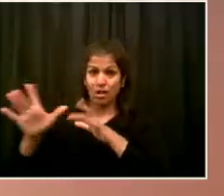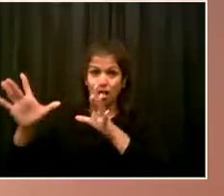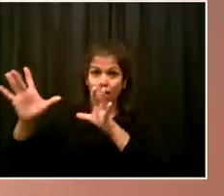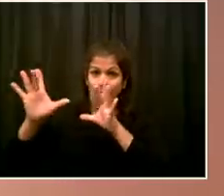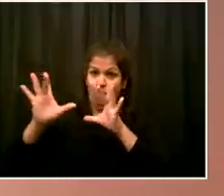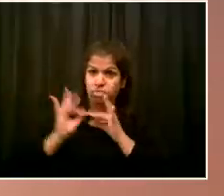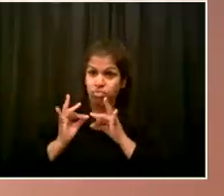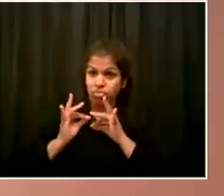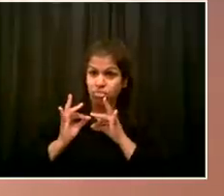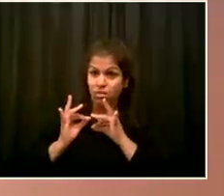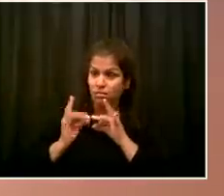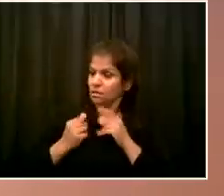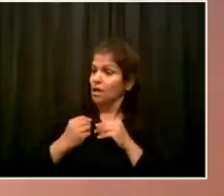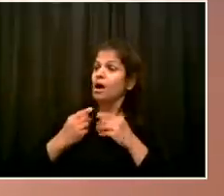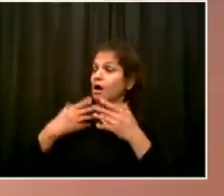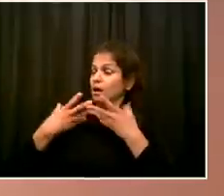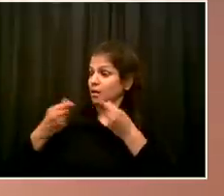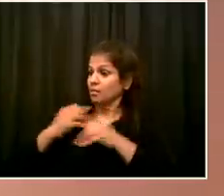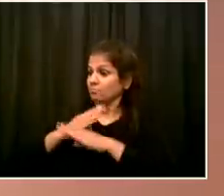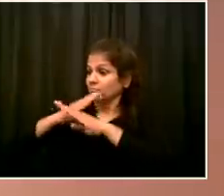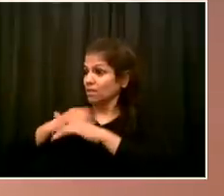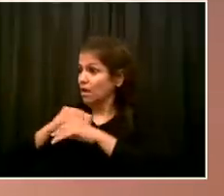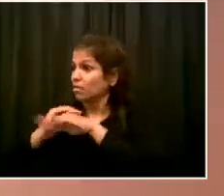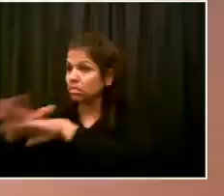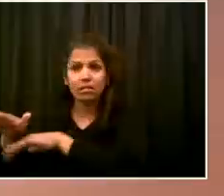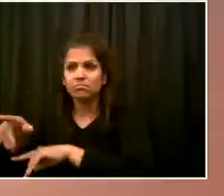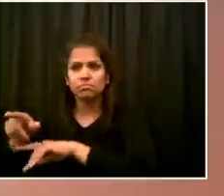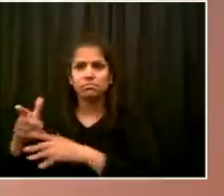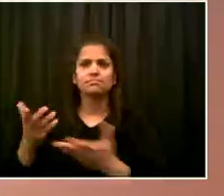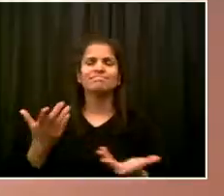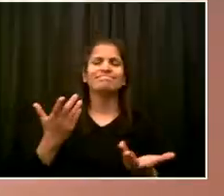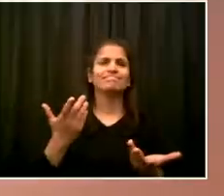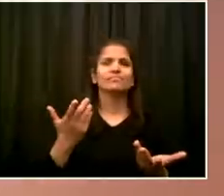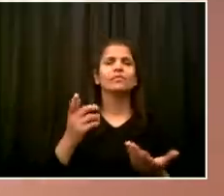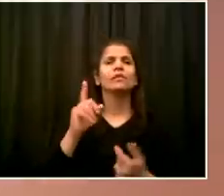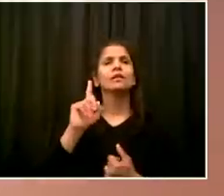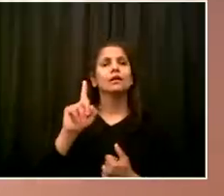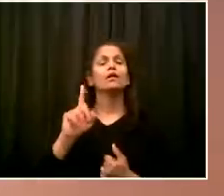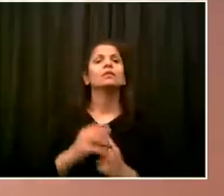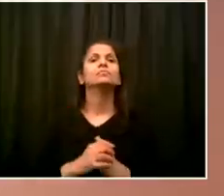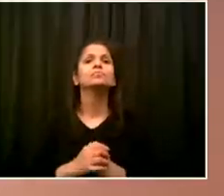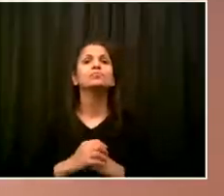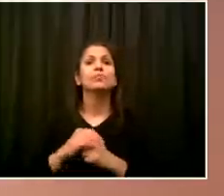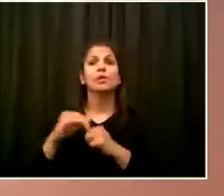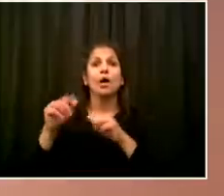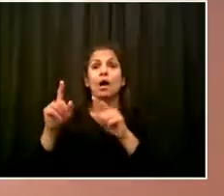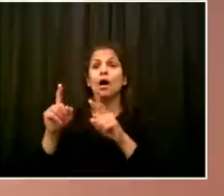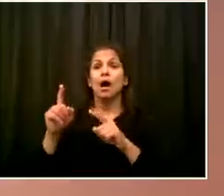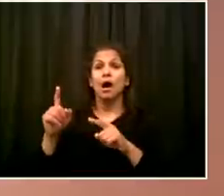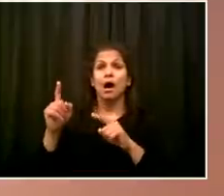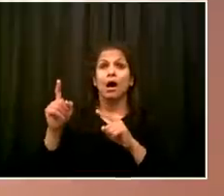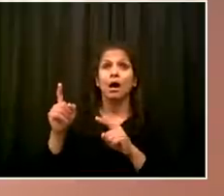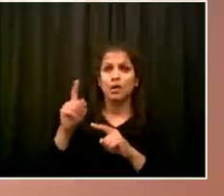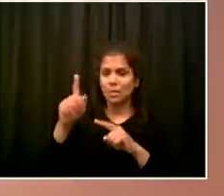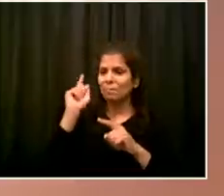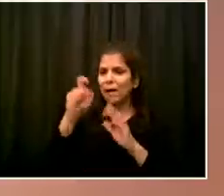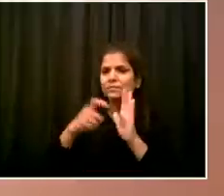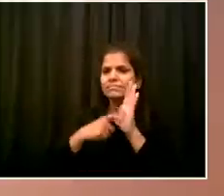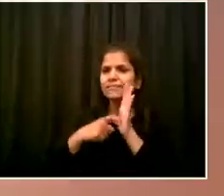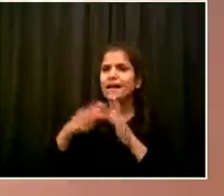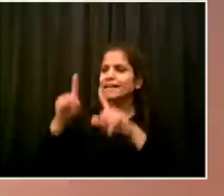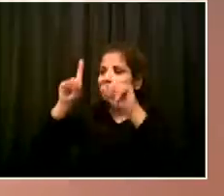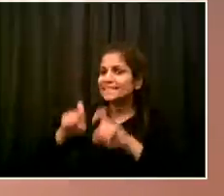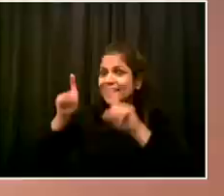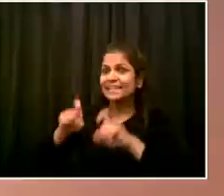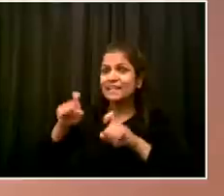infection. And we are working very closely with a number of partners, governmental agencies here in the city, academic partners,